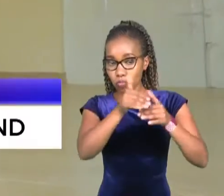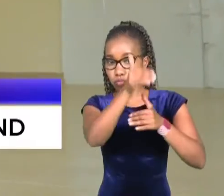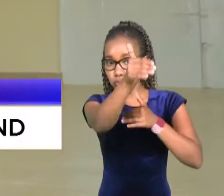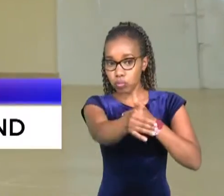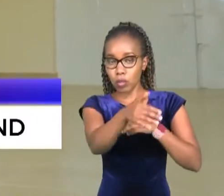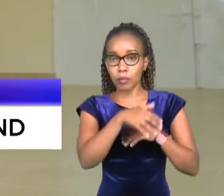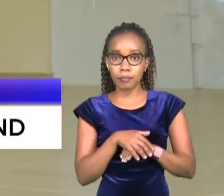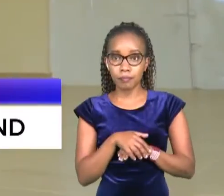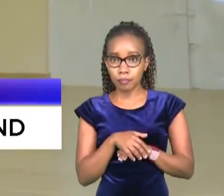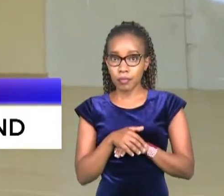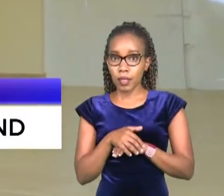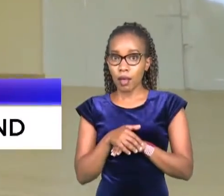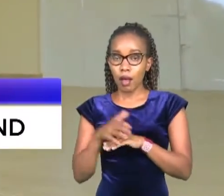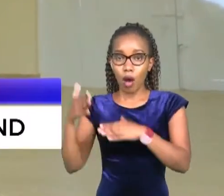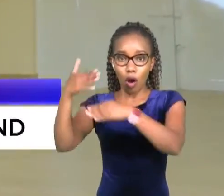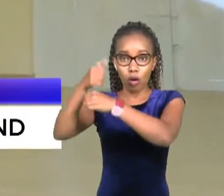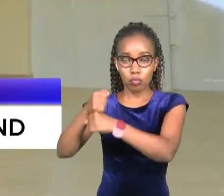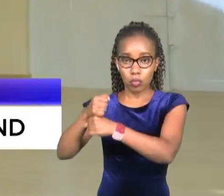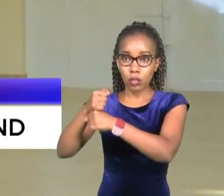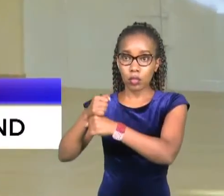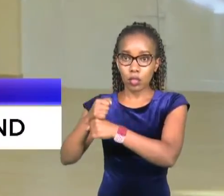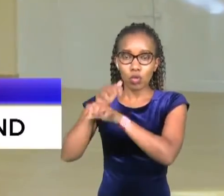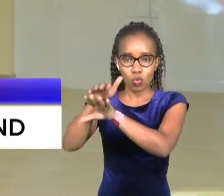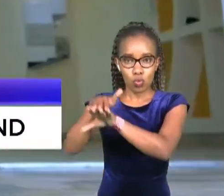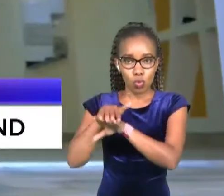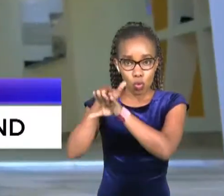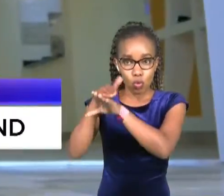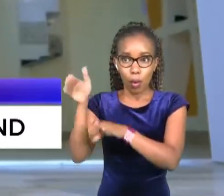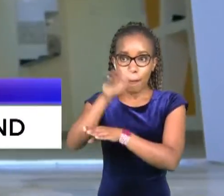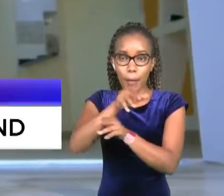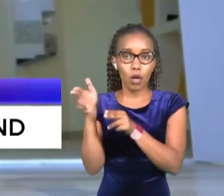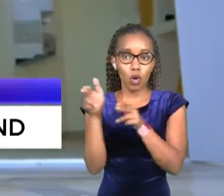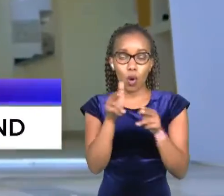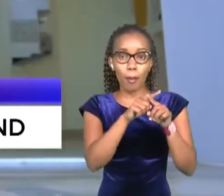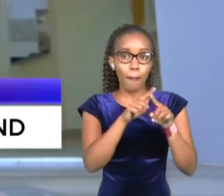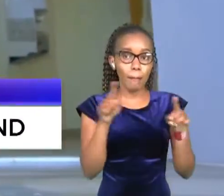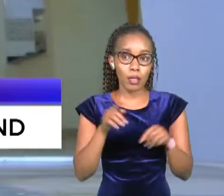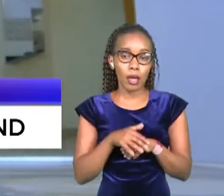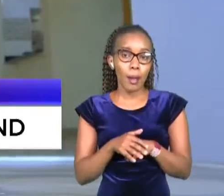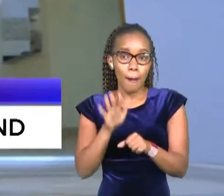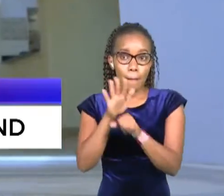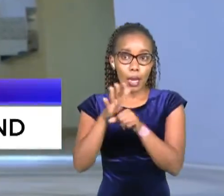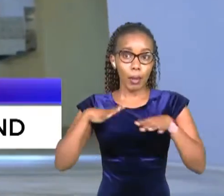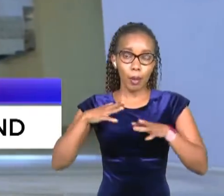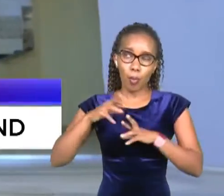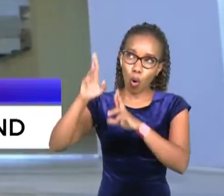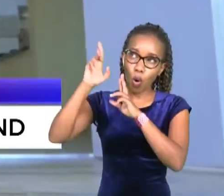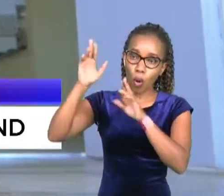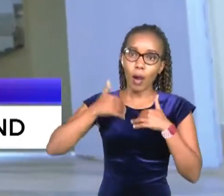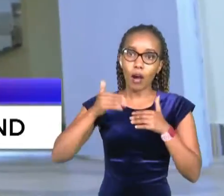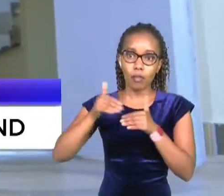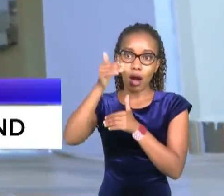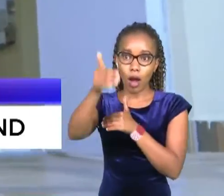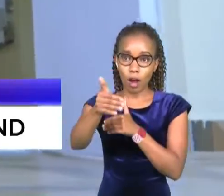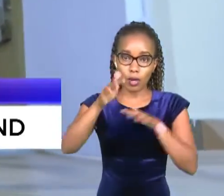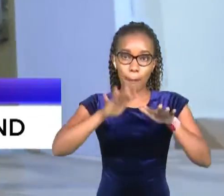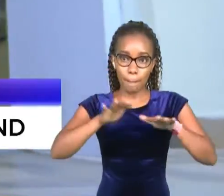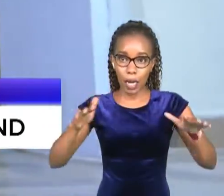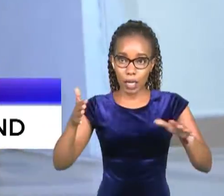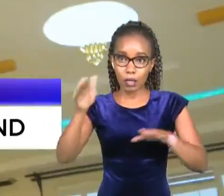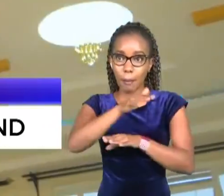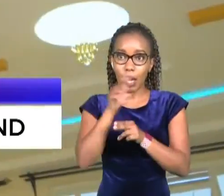industry is expected to experience a slow recovery but many realtors remain hopeful for post pandemic market rebound